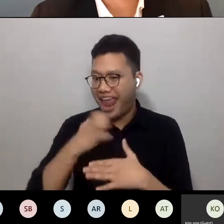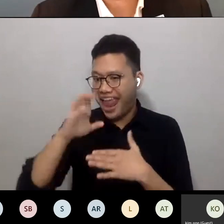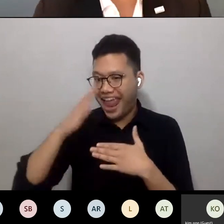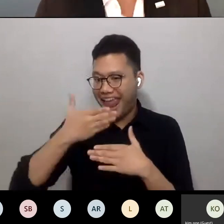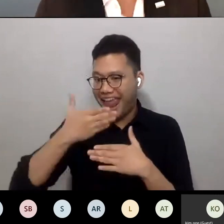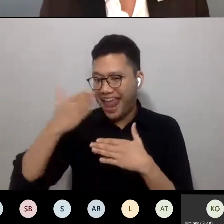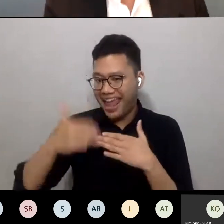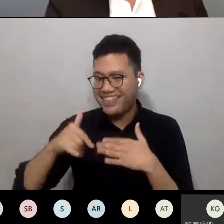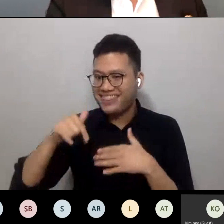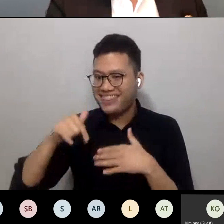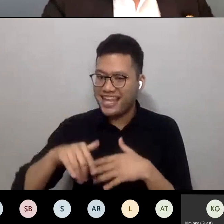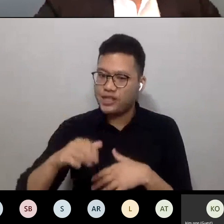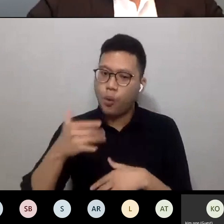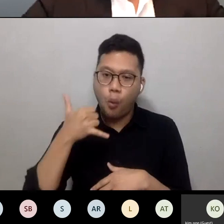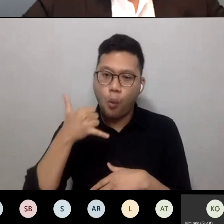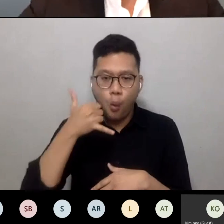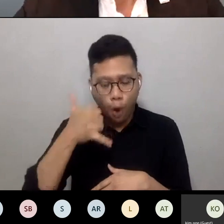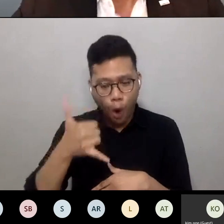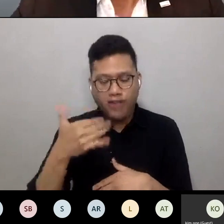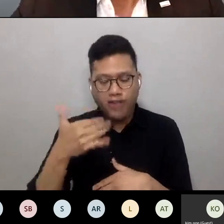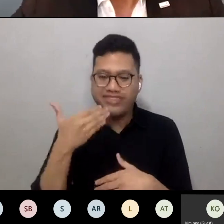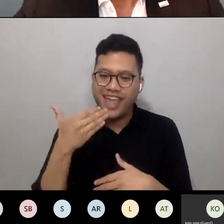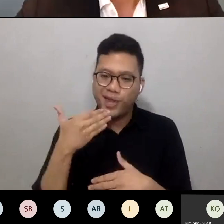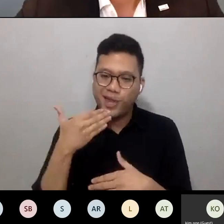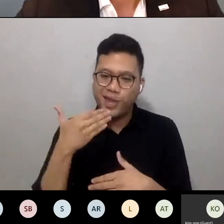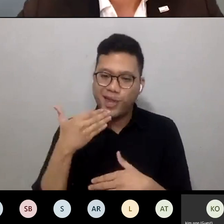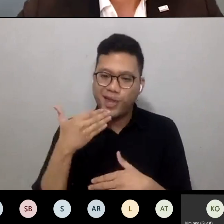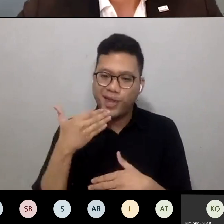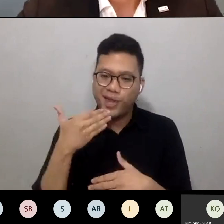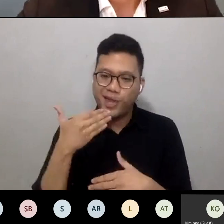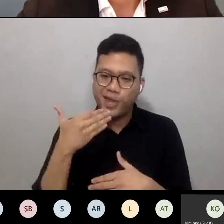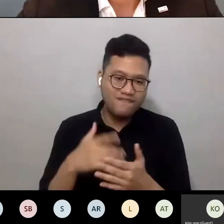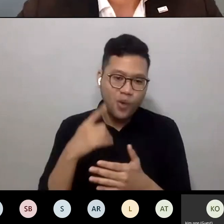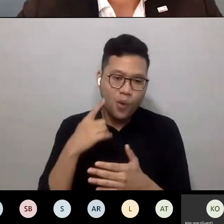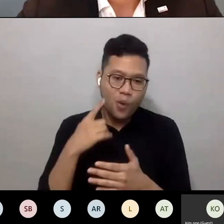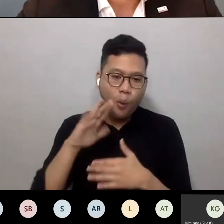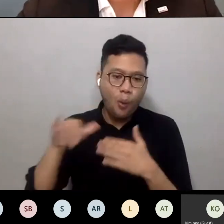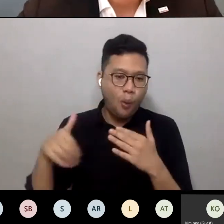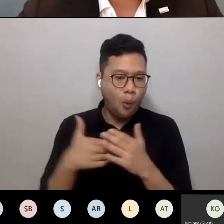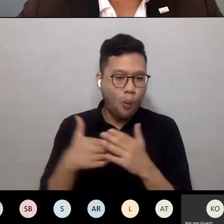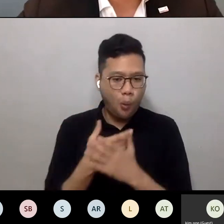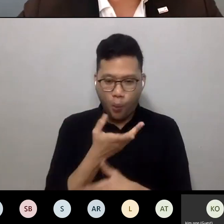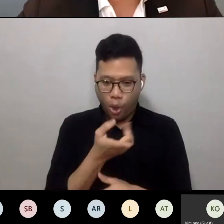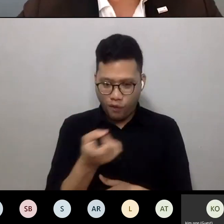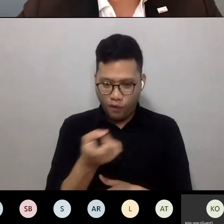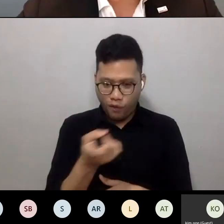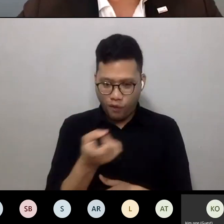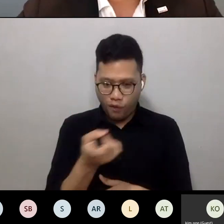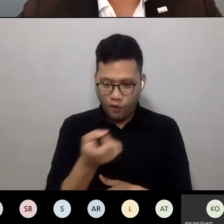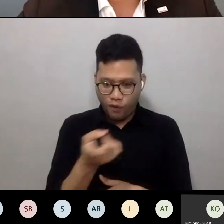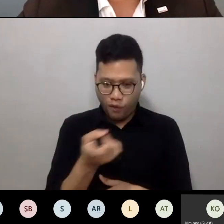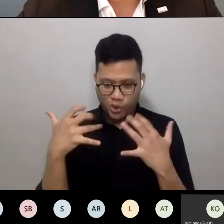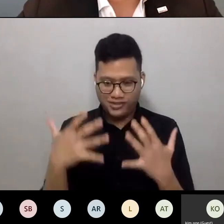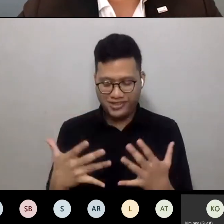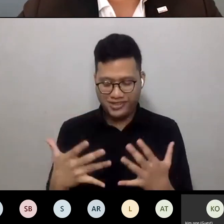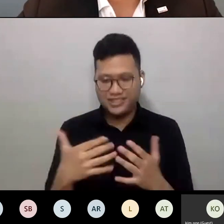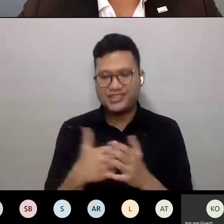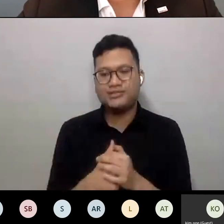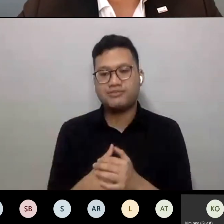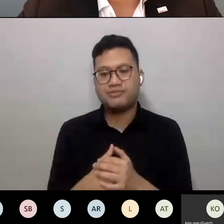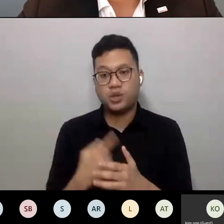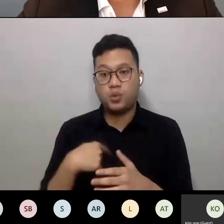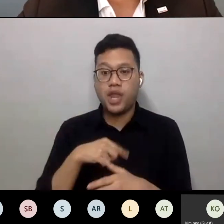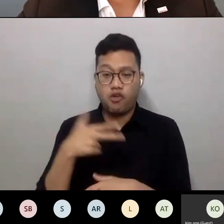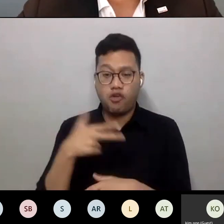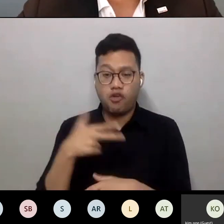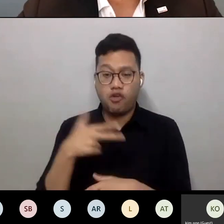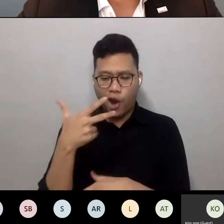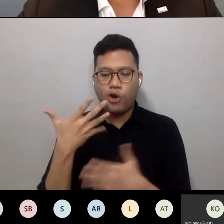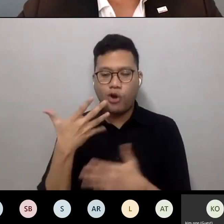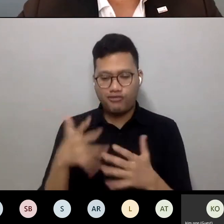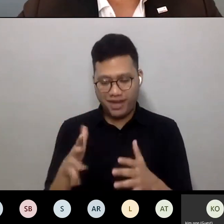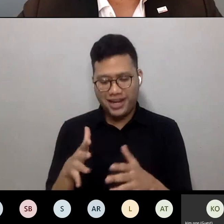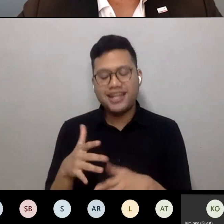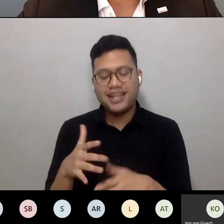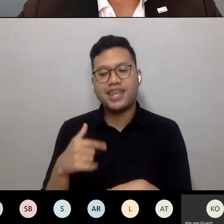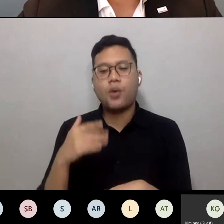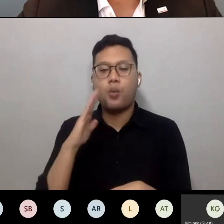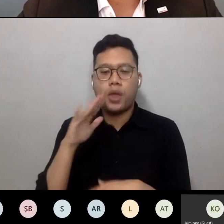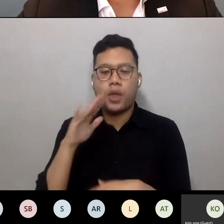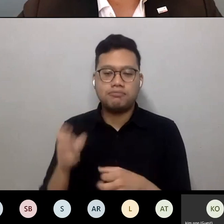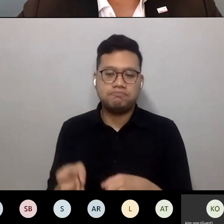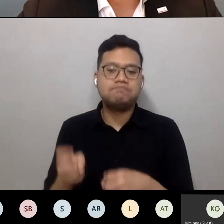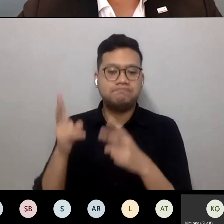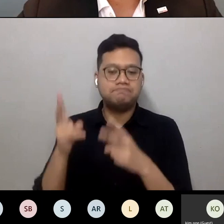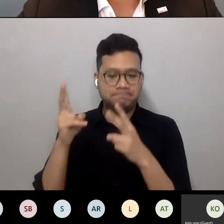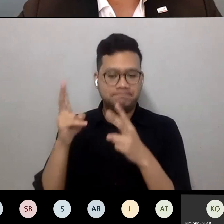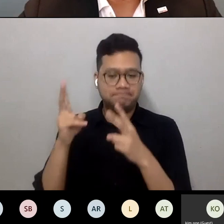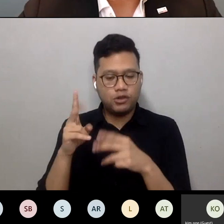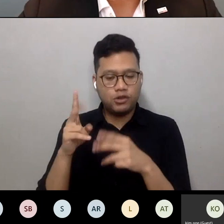thank you very much again and everyone who stayed on for the longer time we've recorded the session so we'll be posting this later and sending